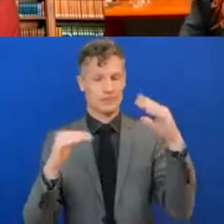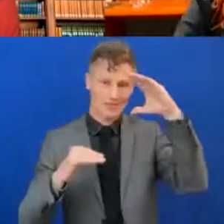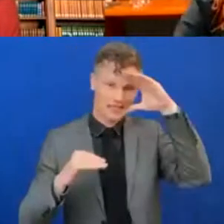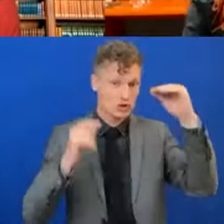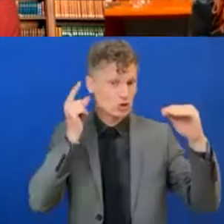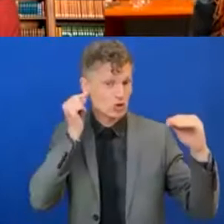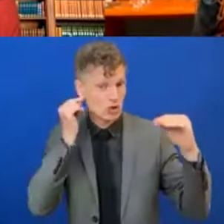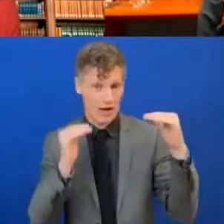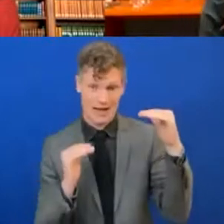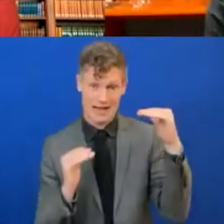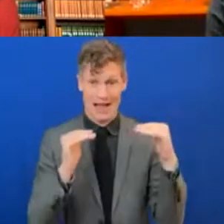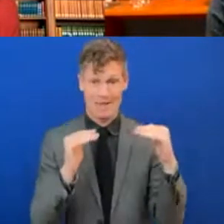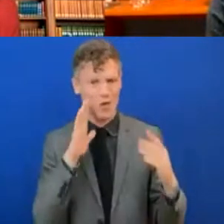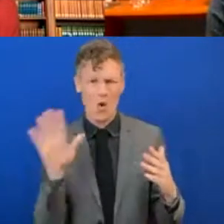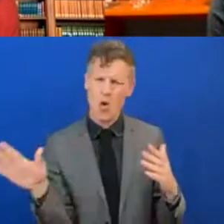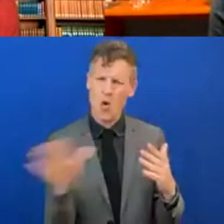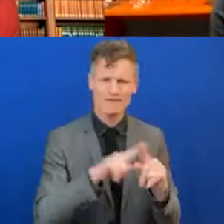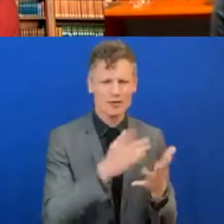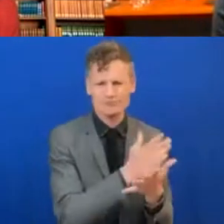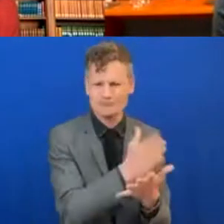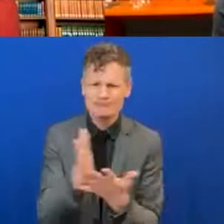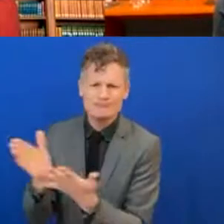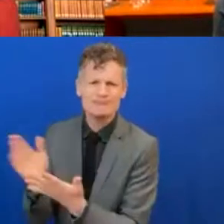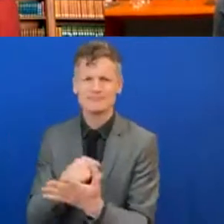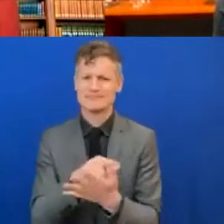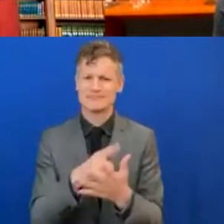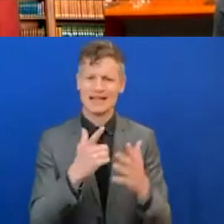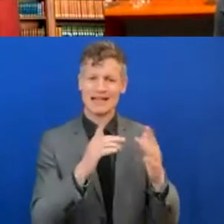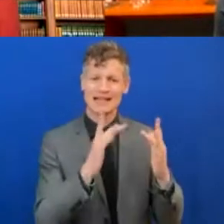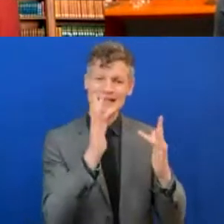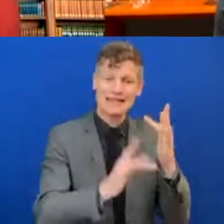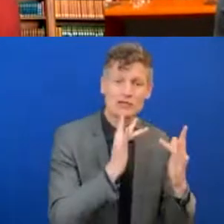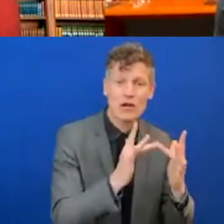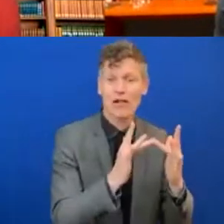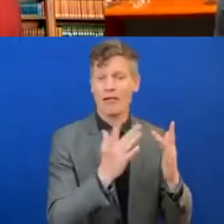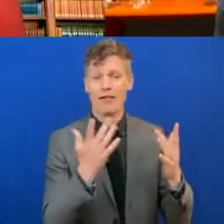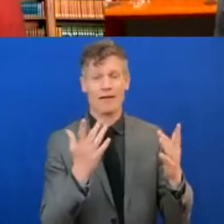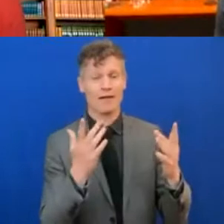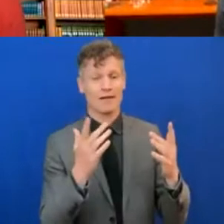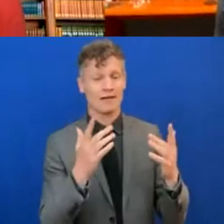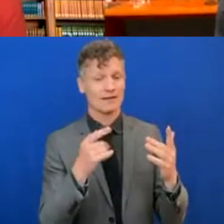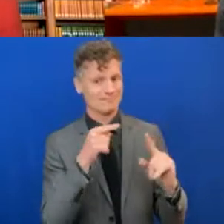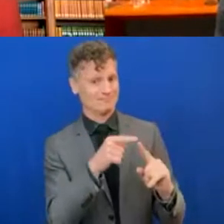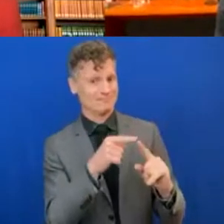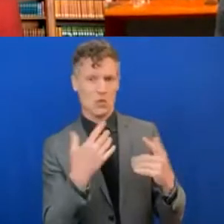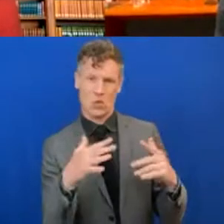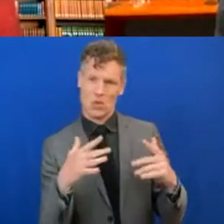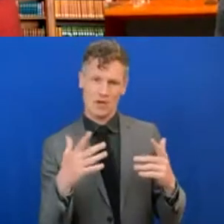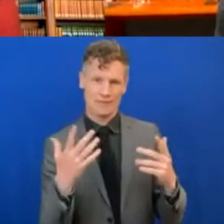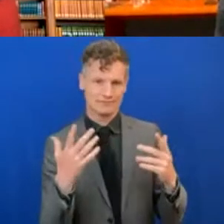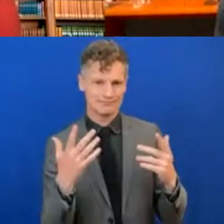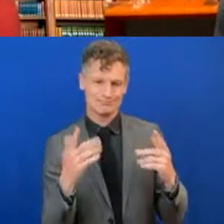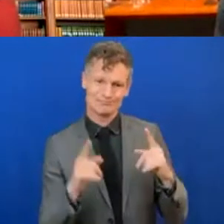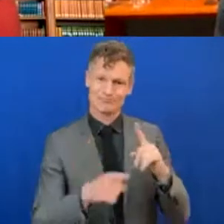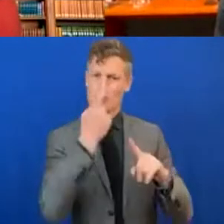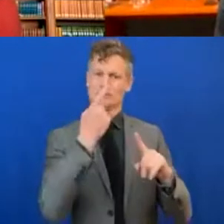its dimensions. Digital education, mean, Generation Equality is also critical for making sure that we